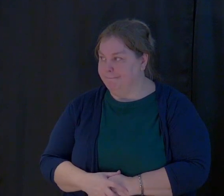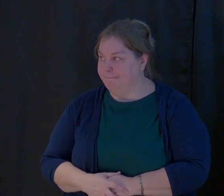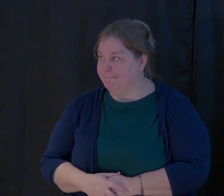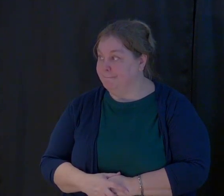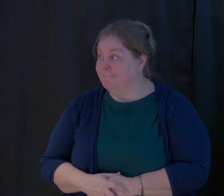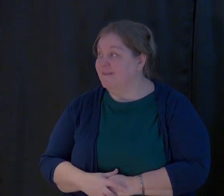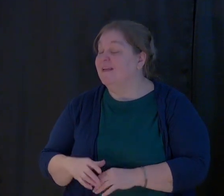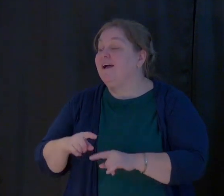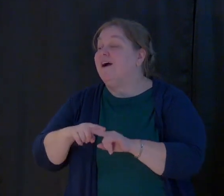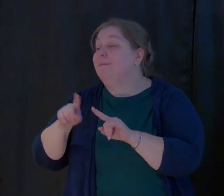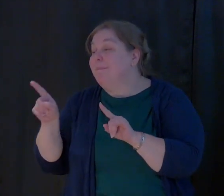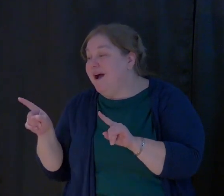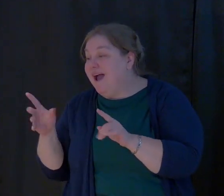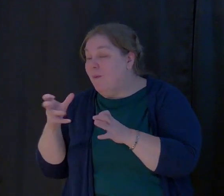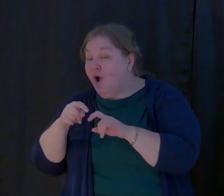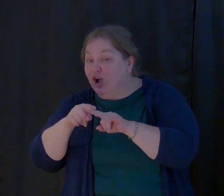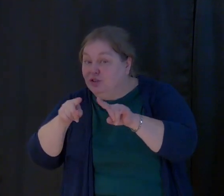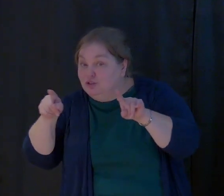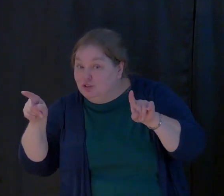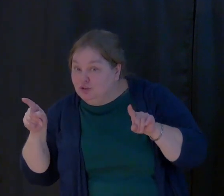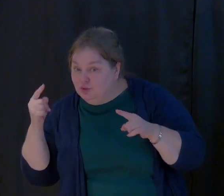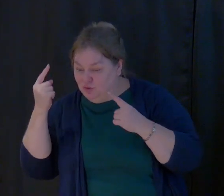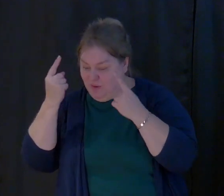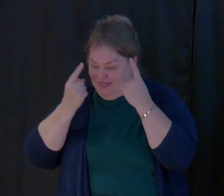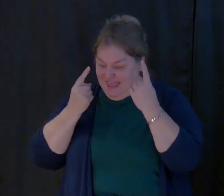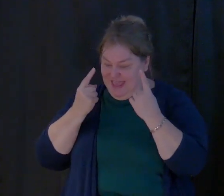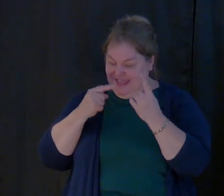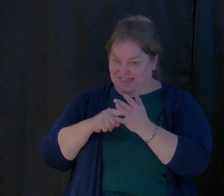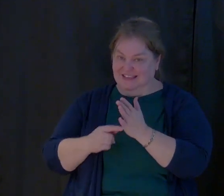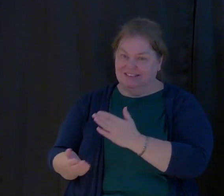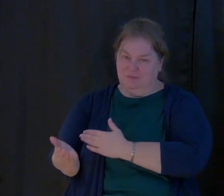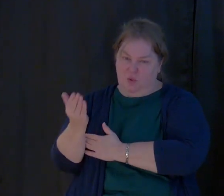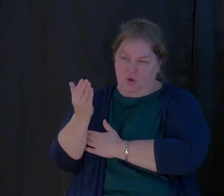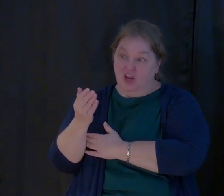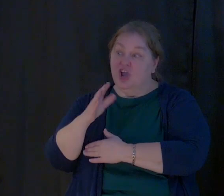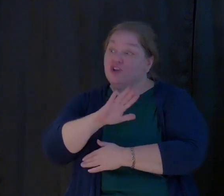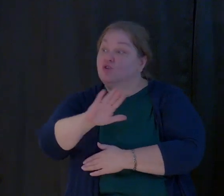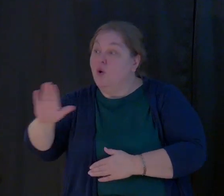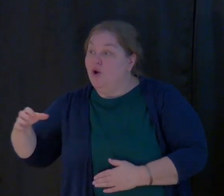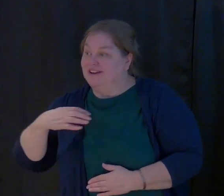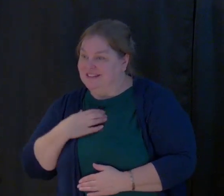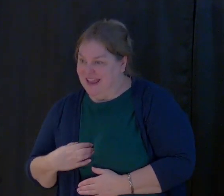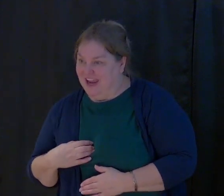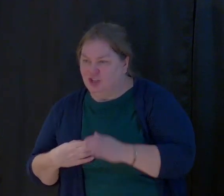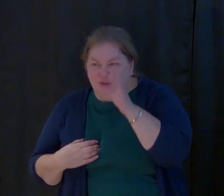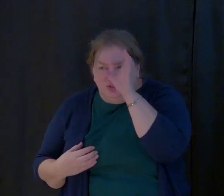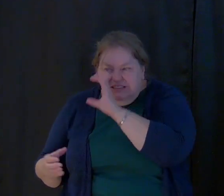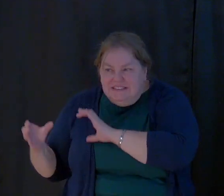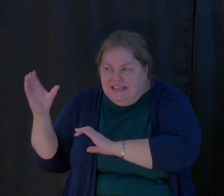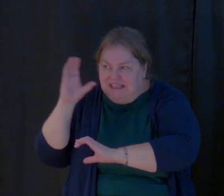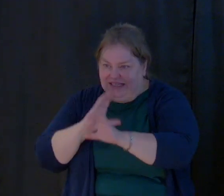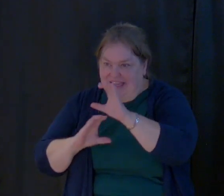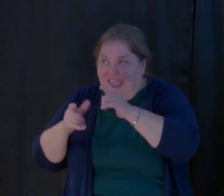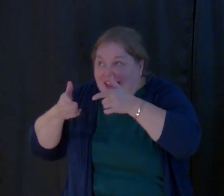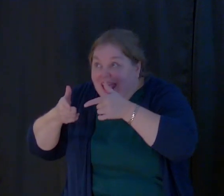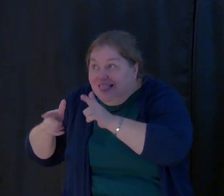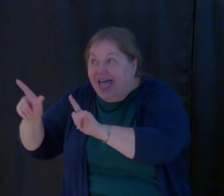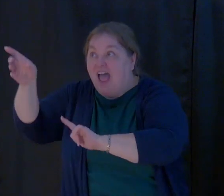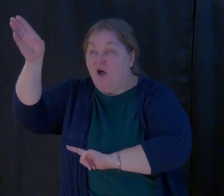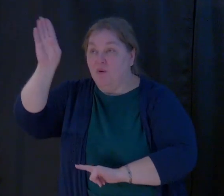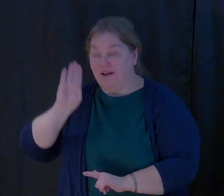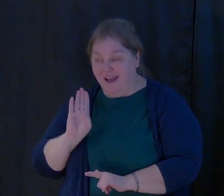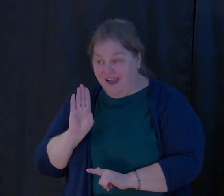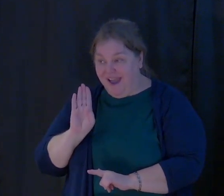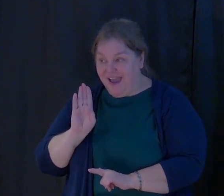But I want to leave here this morning with the desire of seeking and allowing God to create in me His